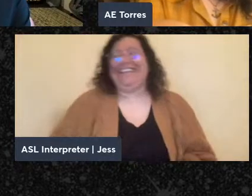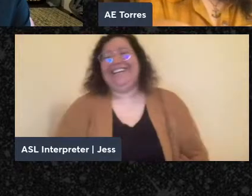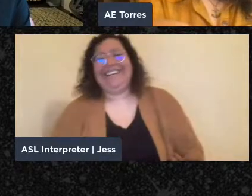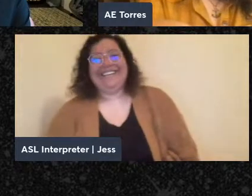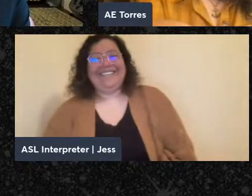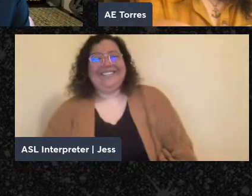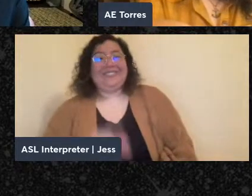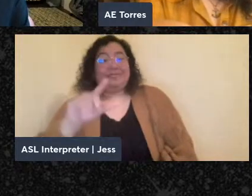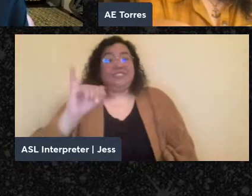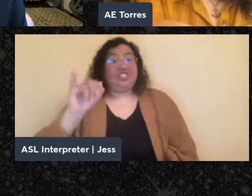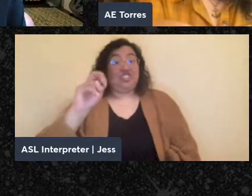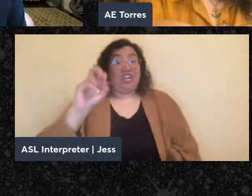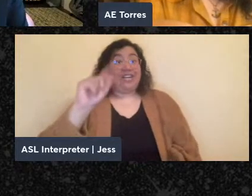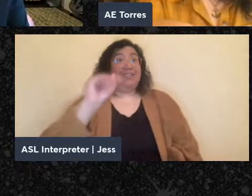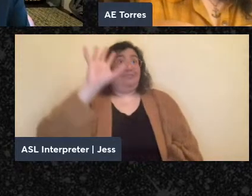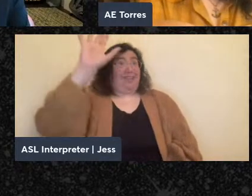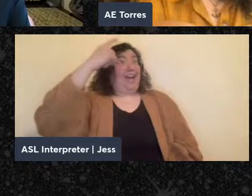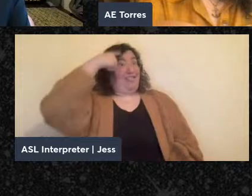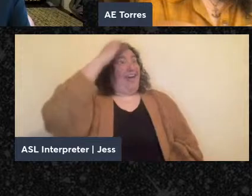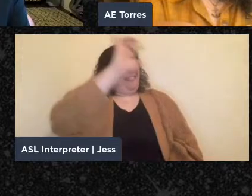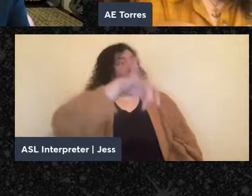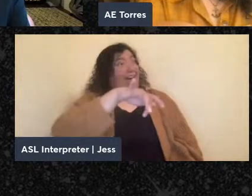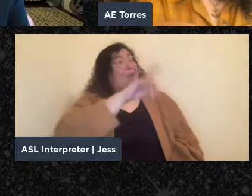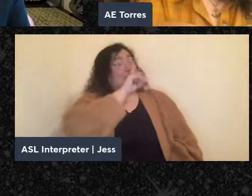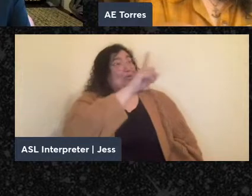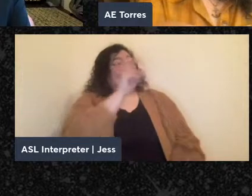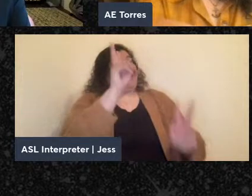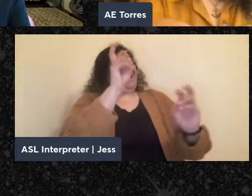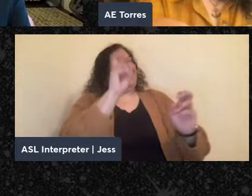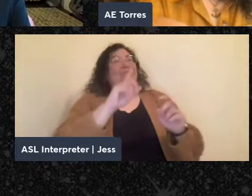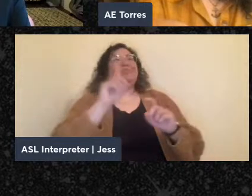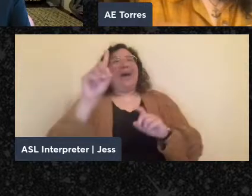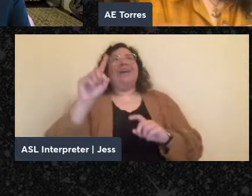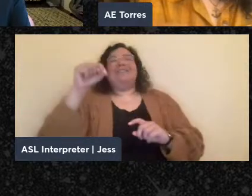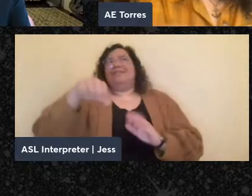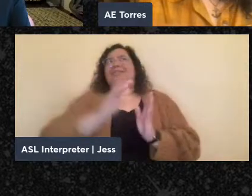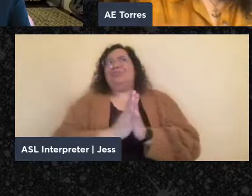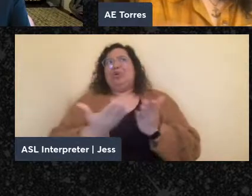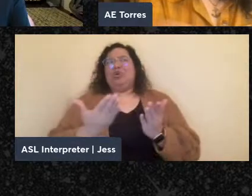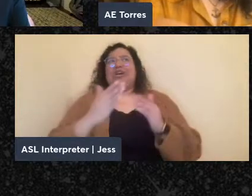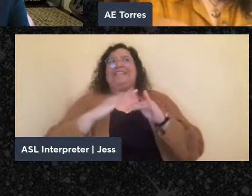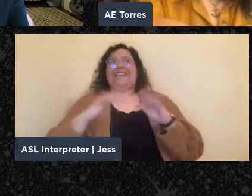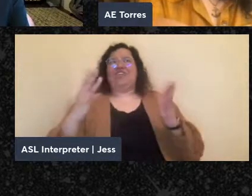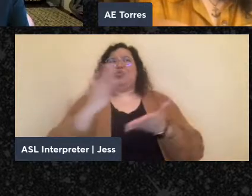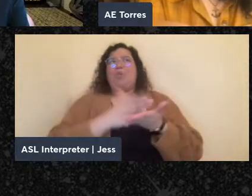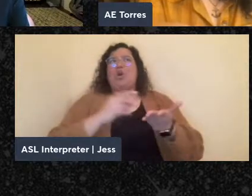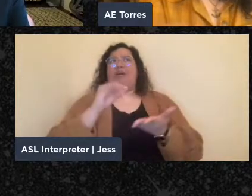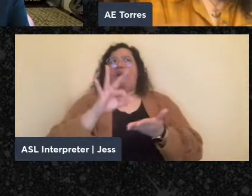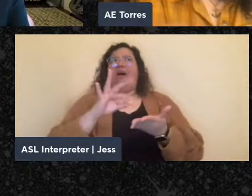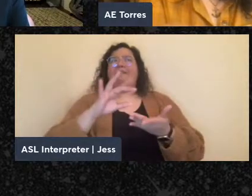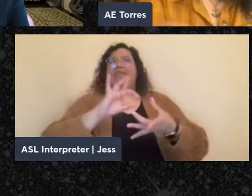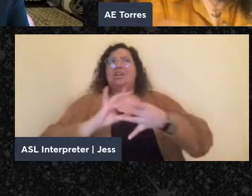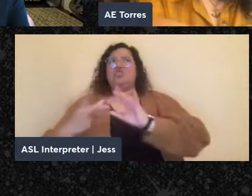to say that one of the things the book evokes greatly is precisely this, the diverse parts of an interconnected whole, the ability to hold difference